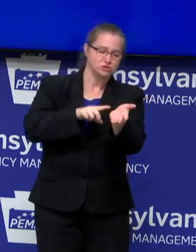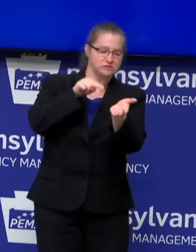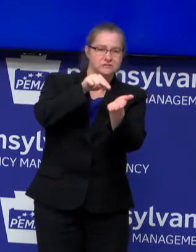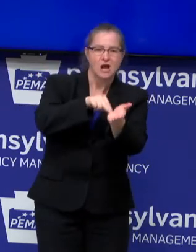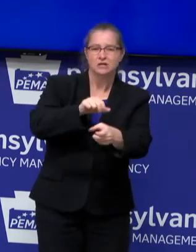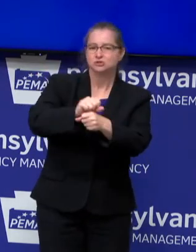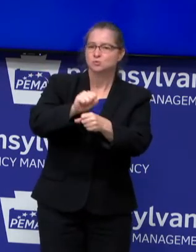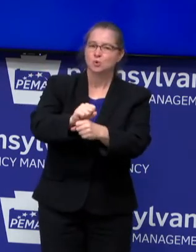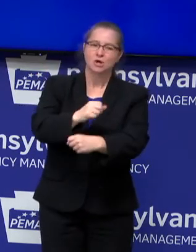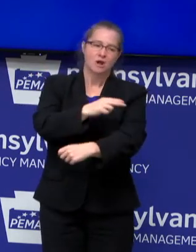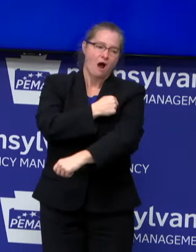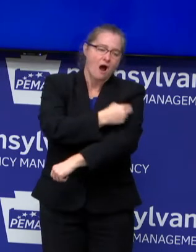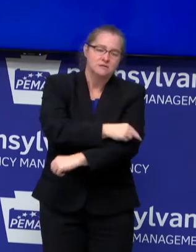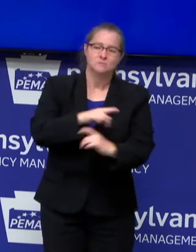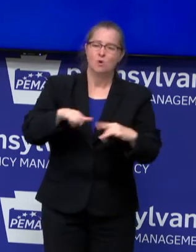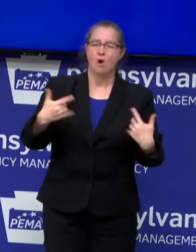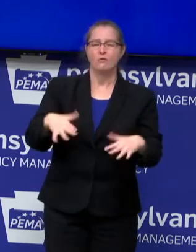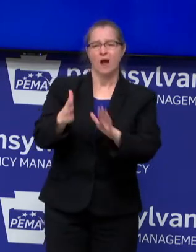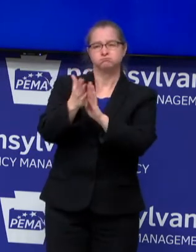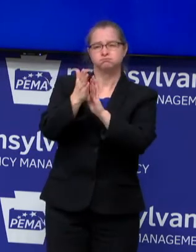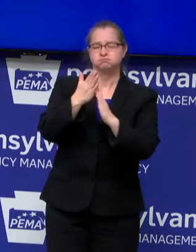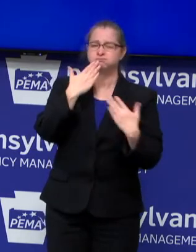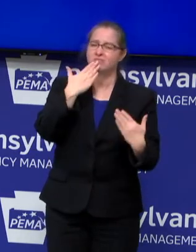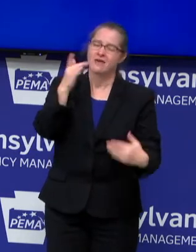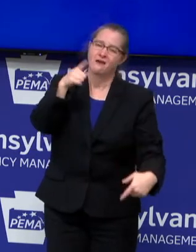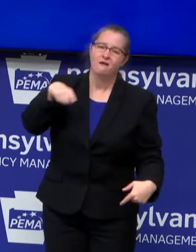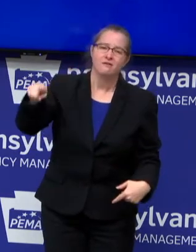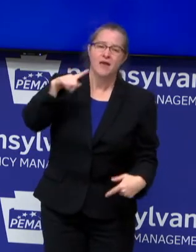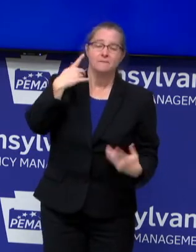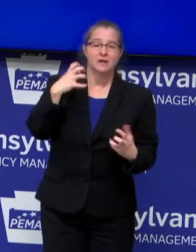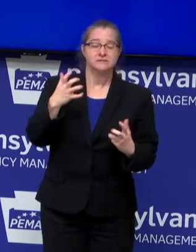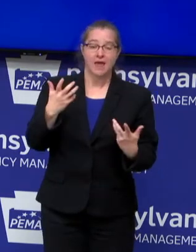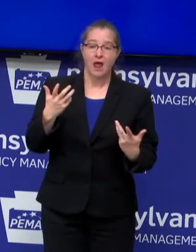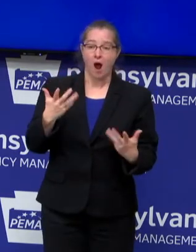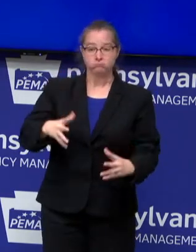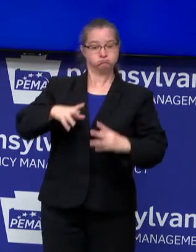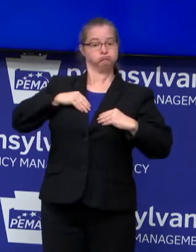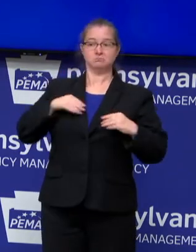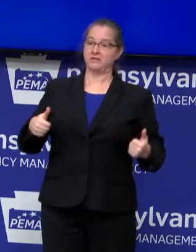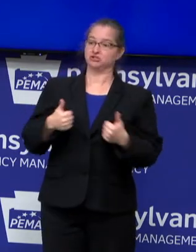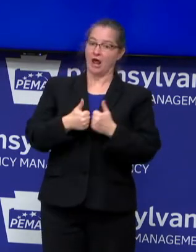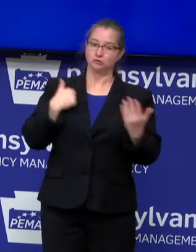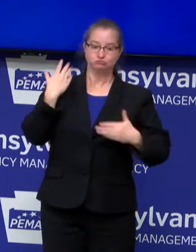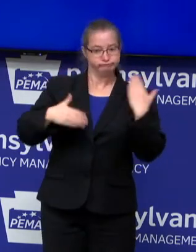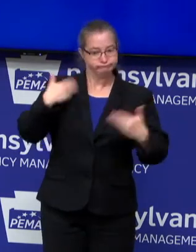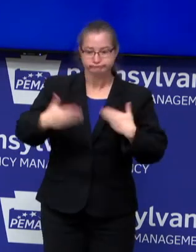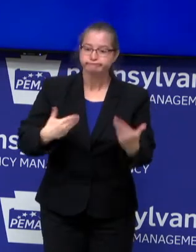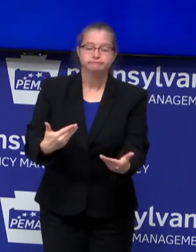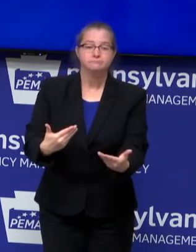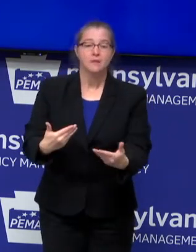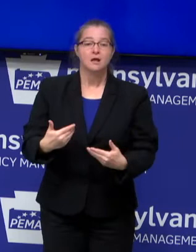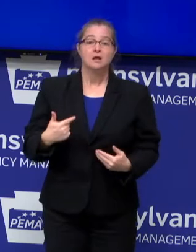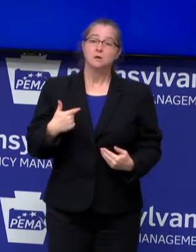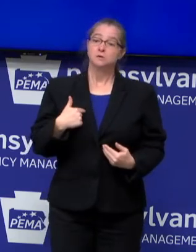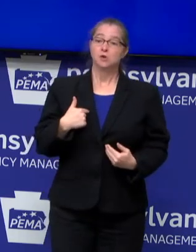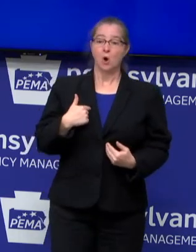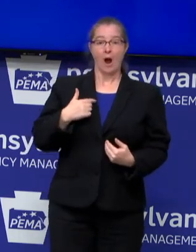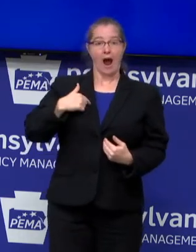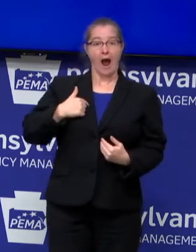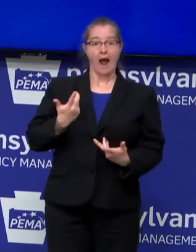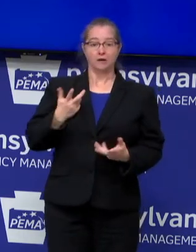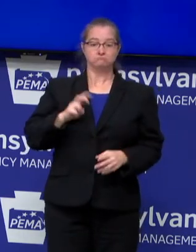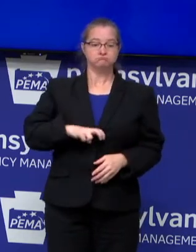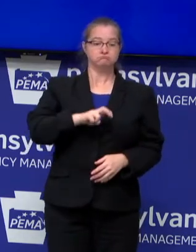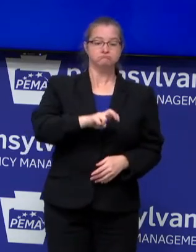deserve a true shout out because they've risen to this occasion. But as I walk around and talk to our employees, I think the